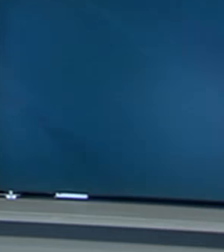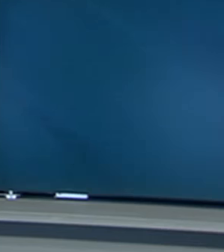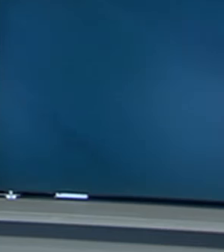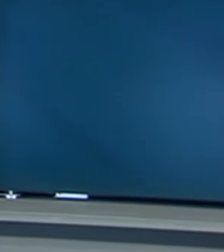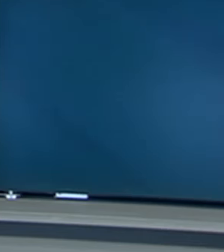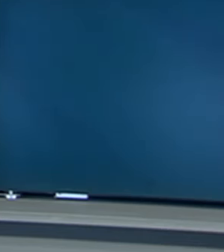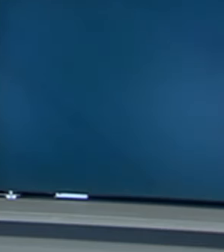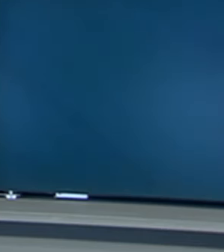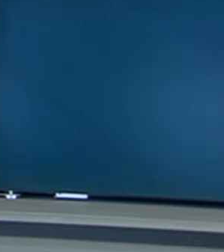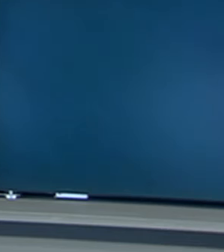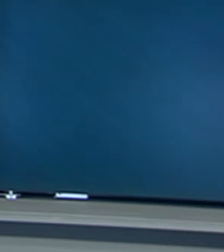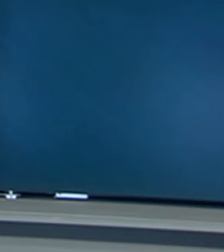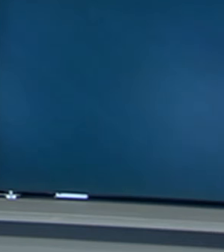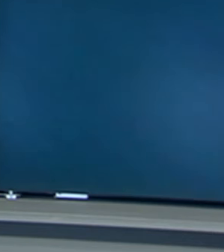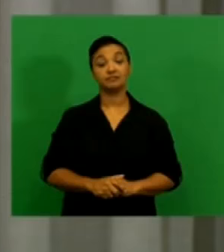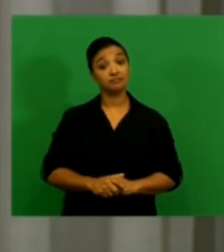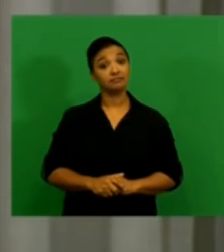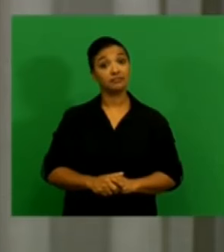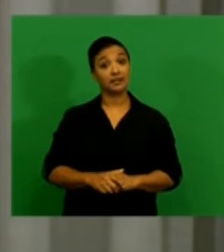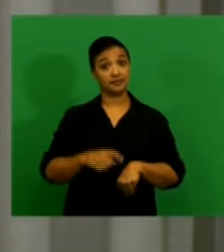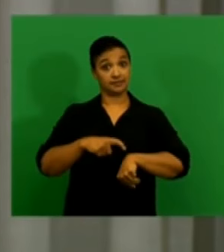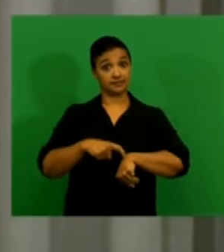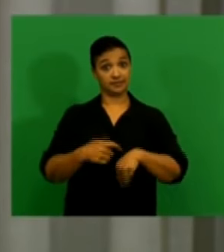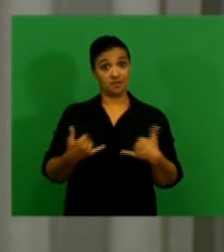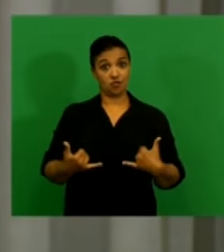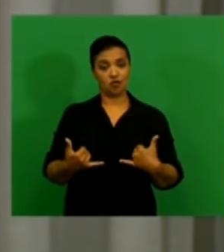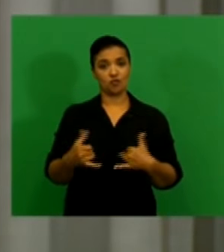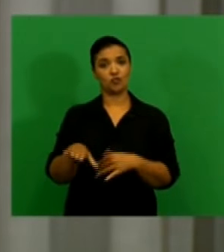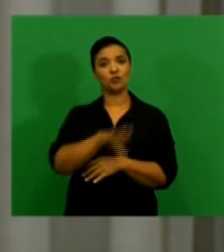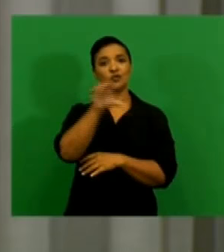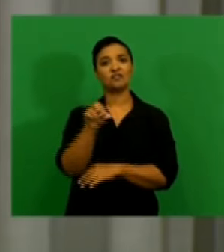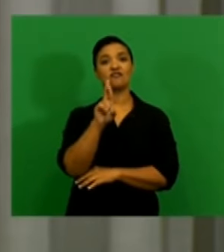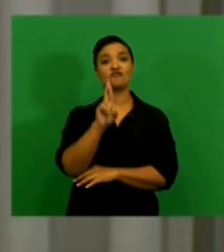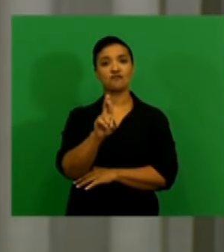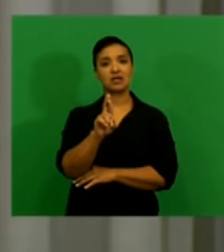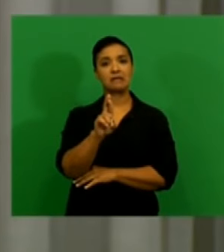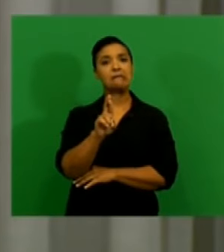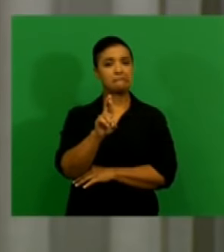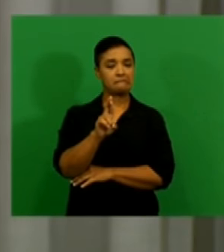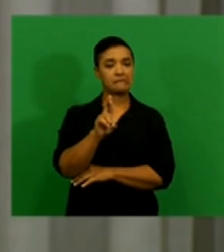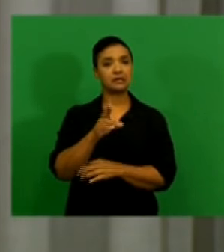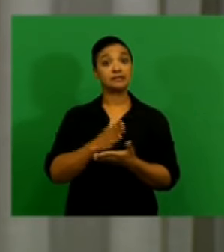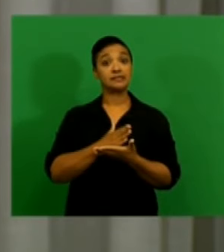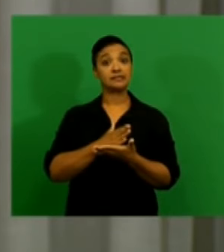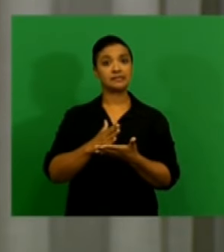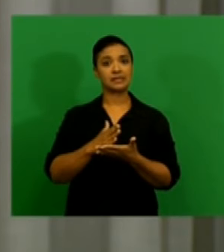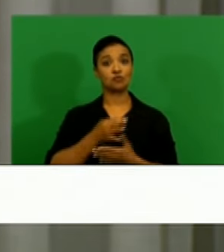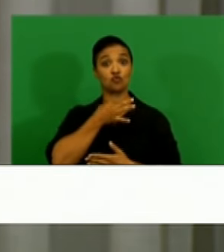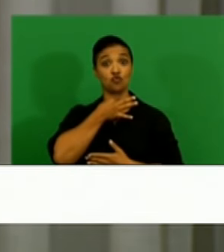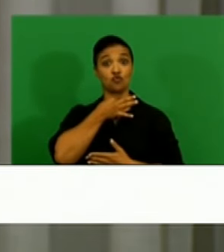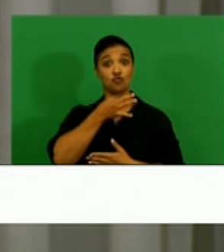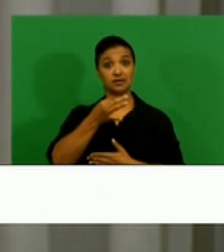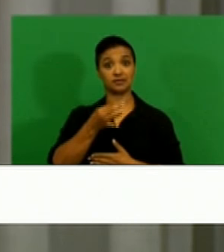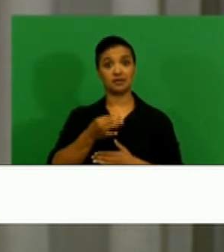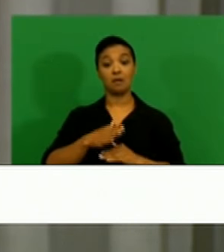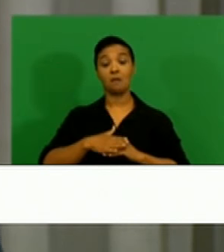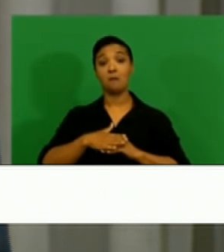Thank you. Live to the Reserve Bank, where the Governor Lesecha Chaniacho has begun. While some of the key risks to the rent